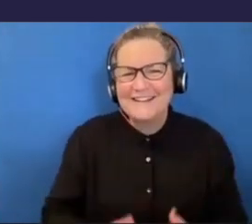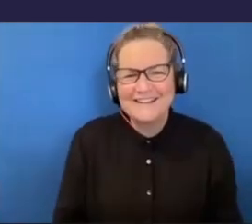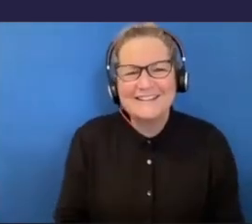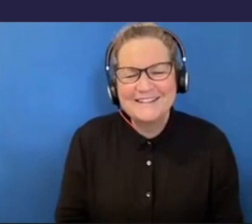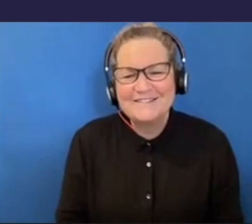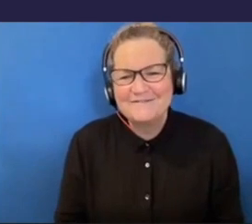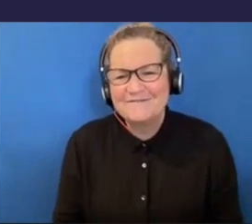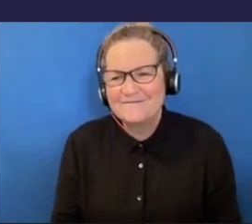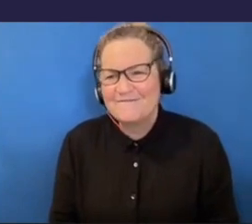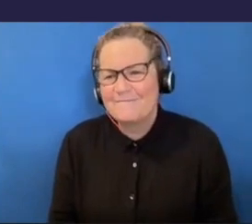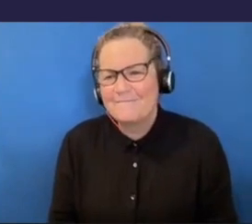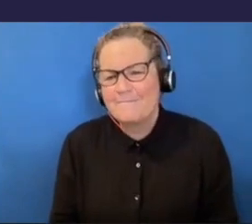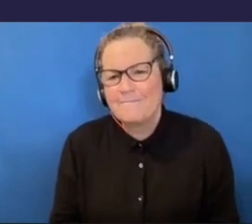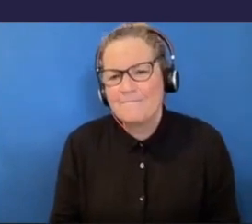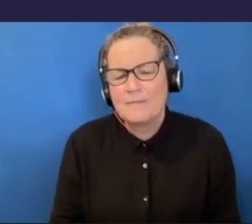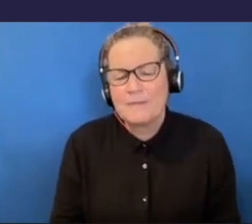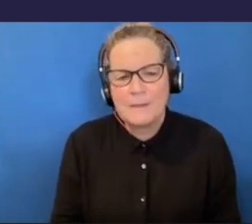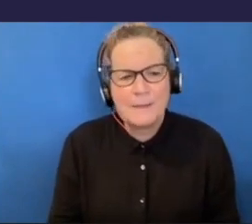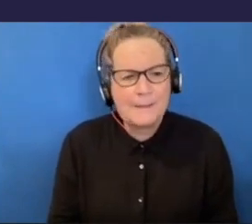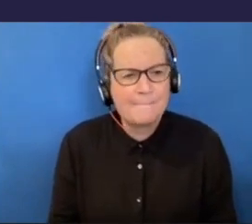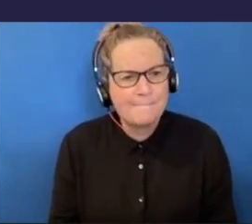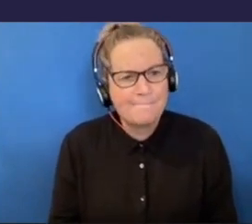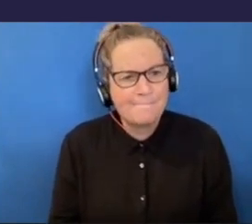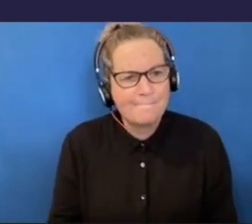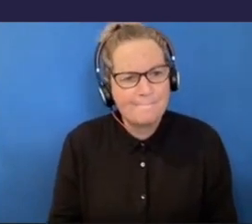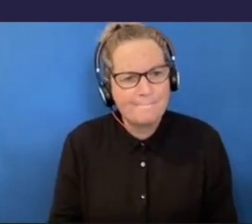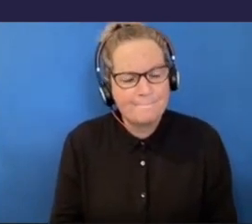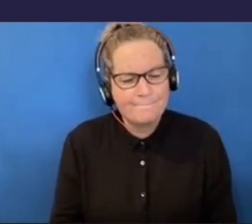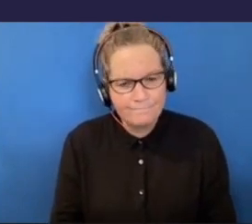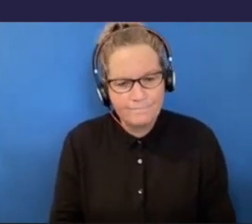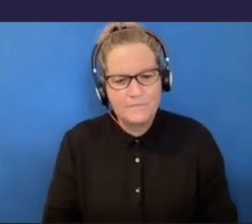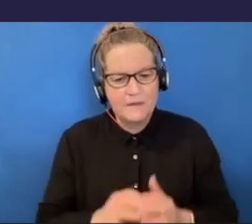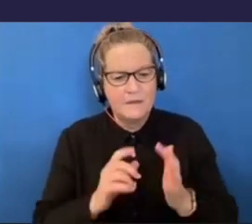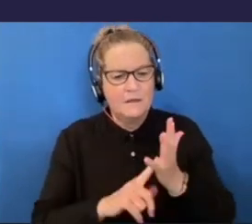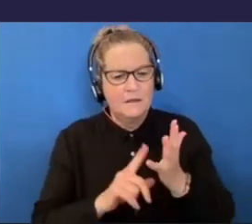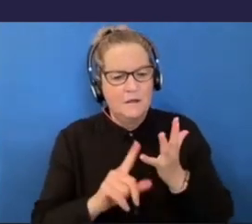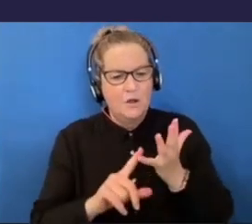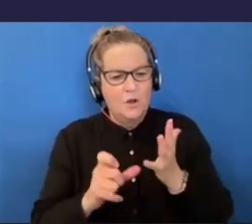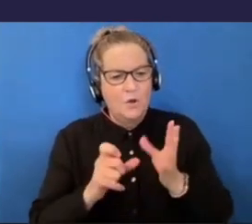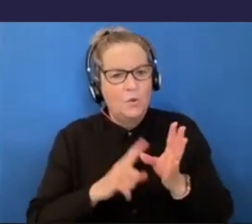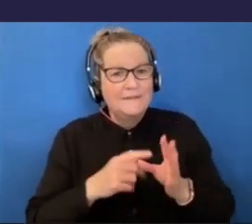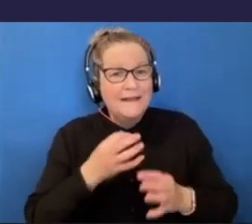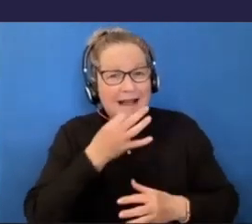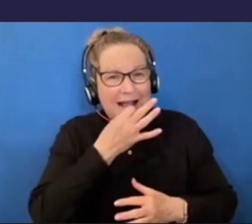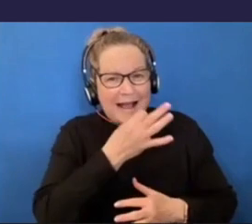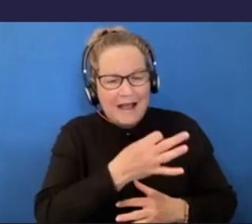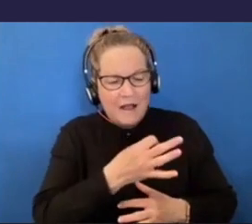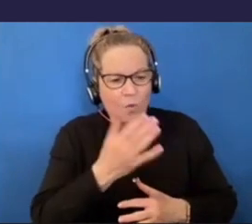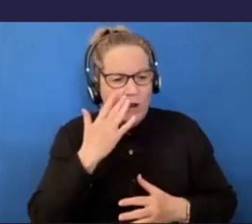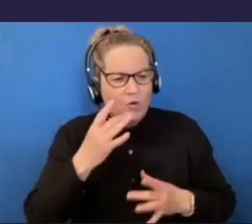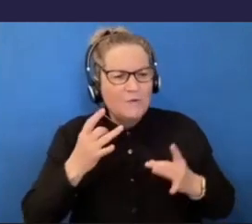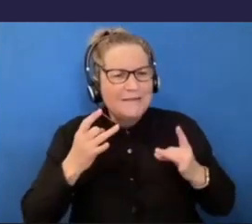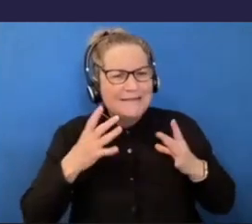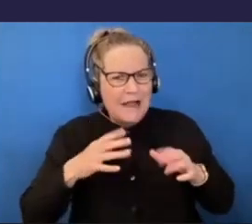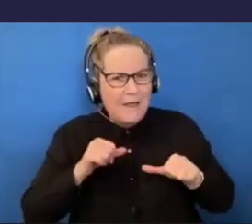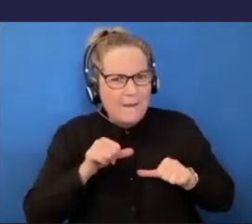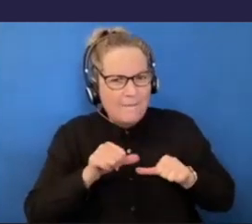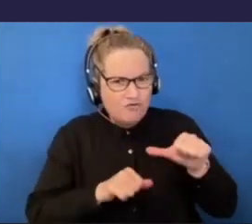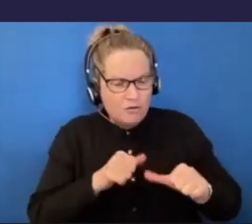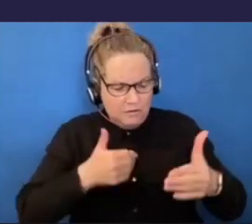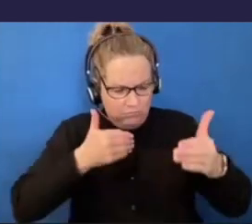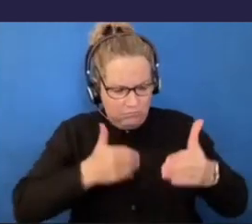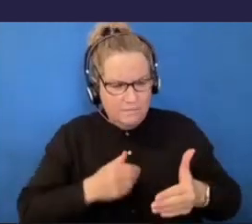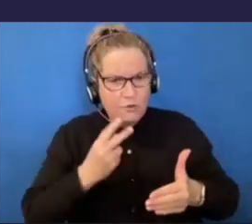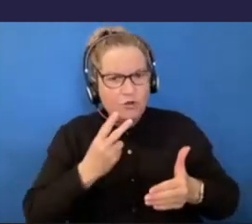And through that kind of like the start of the process, did you get